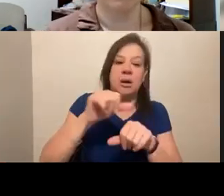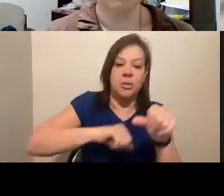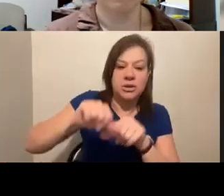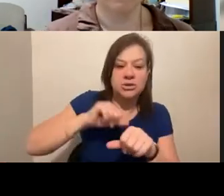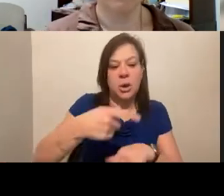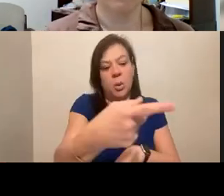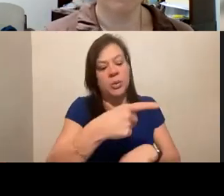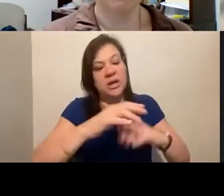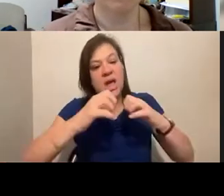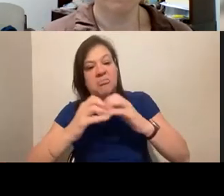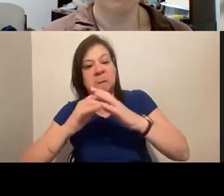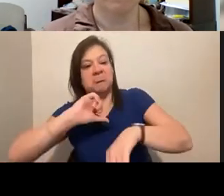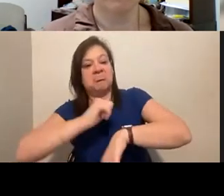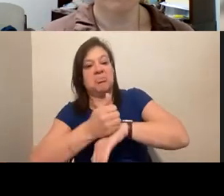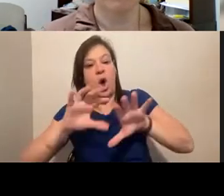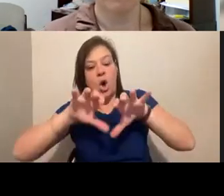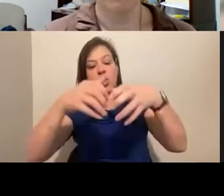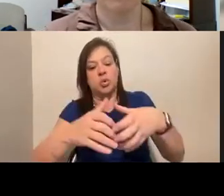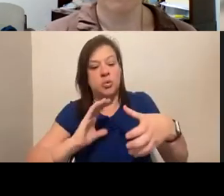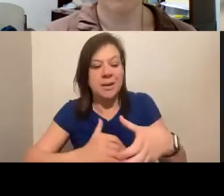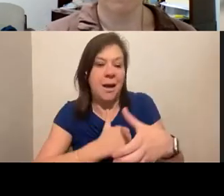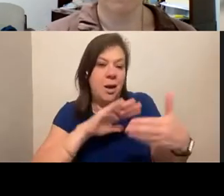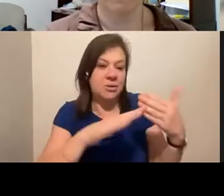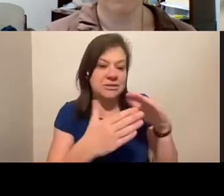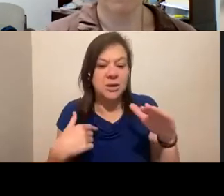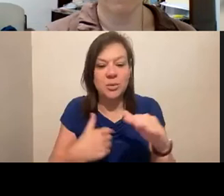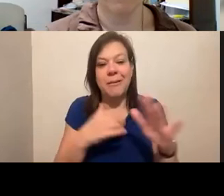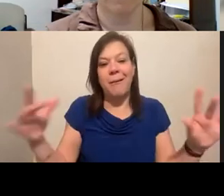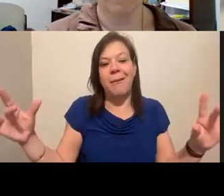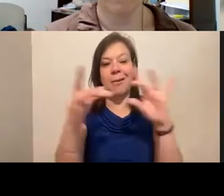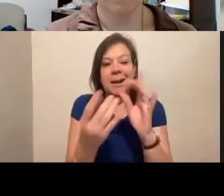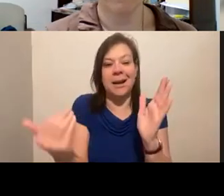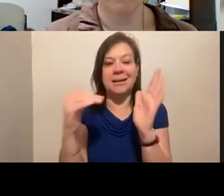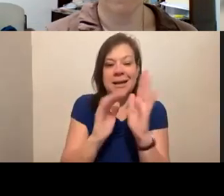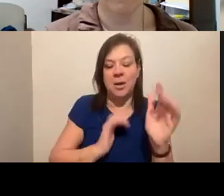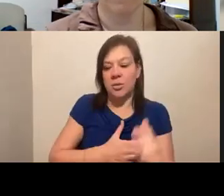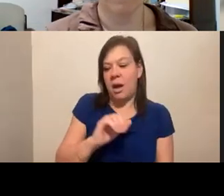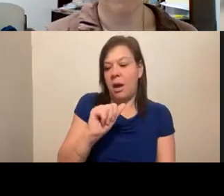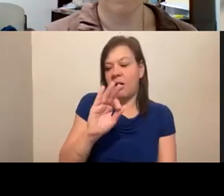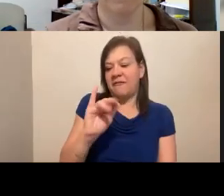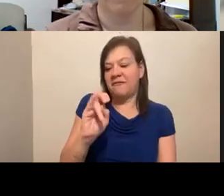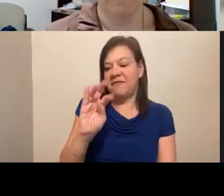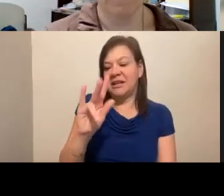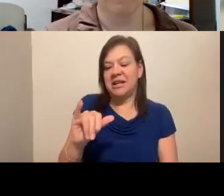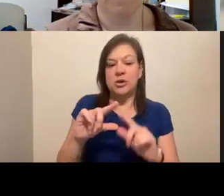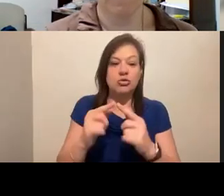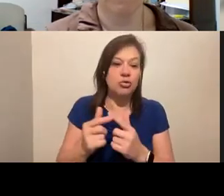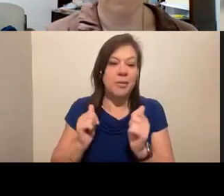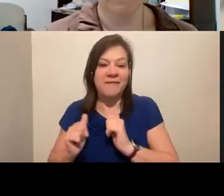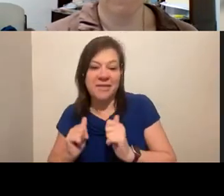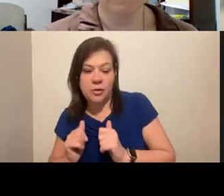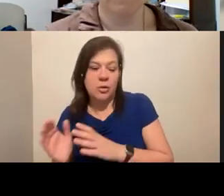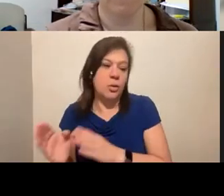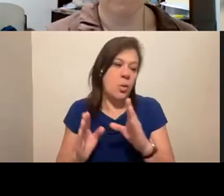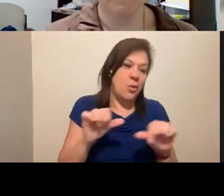can form a group within our town, maybe we can, you know, can reconnect with our affinity group of people who work in theaters, or people who work in